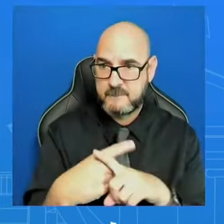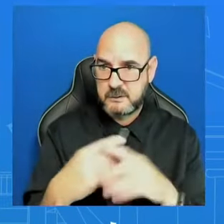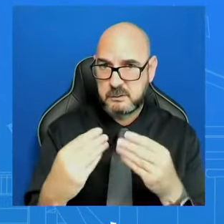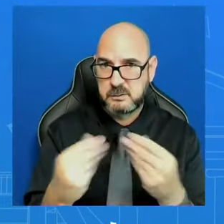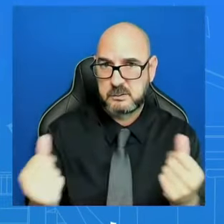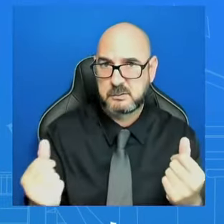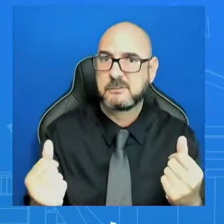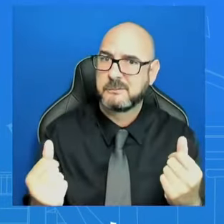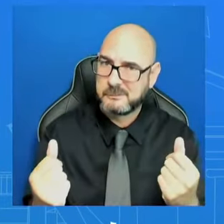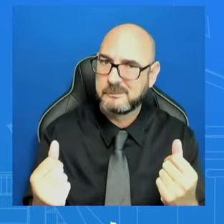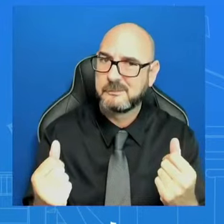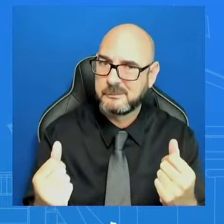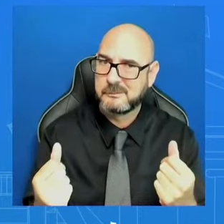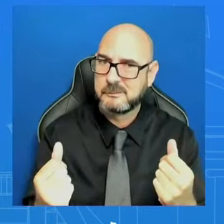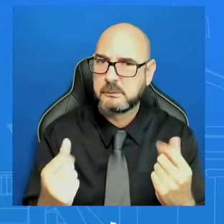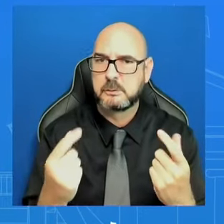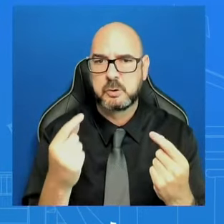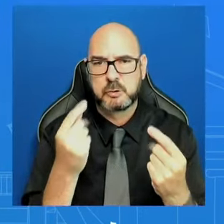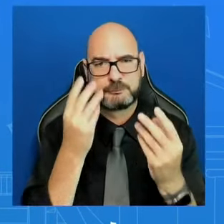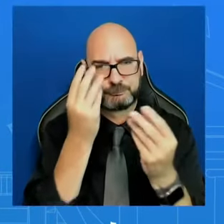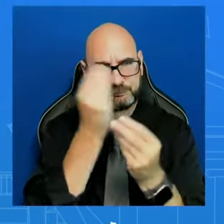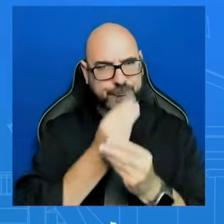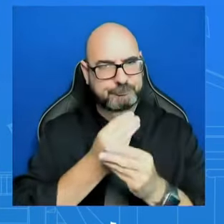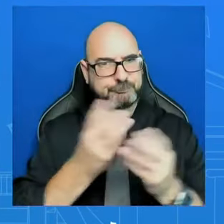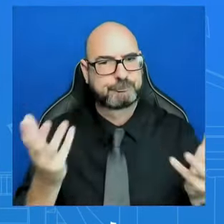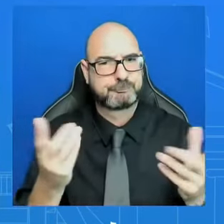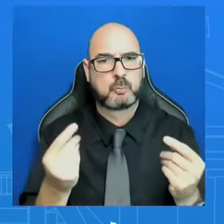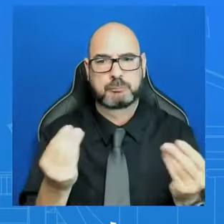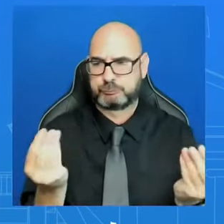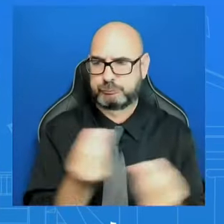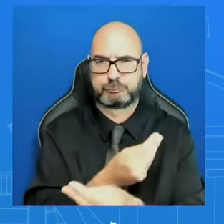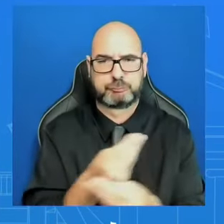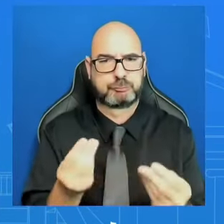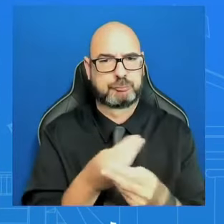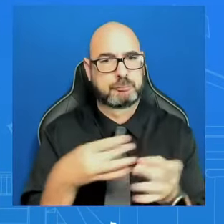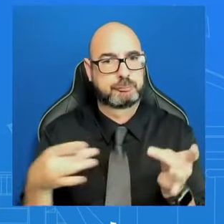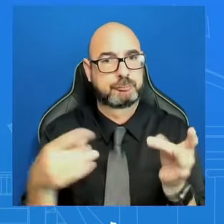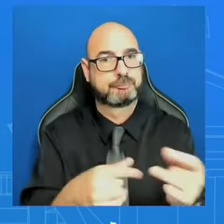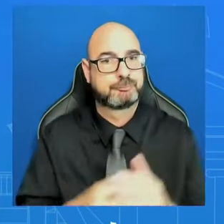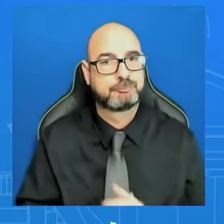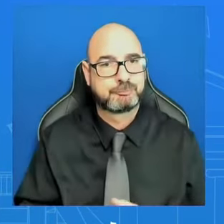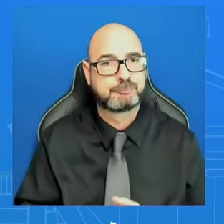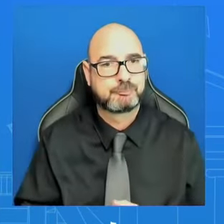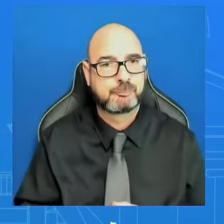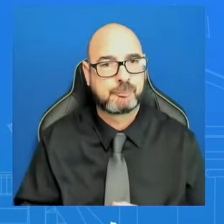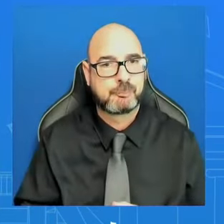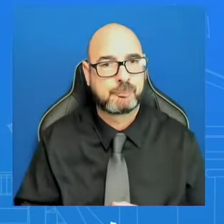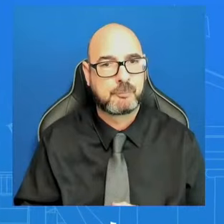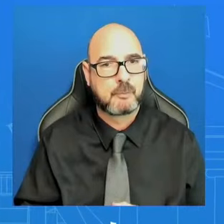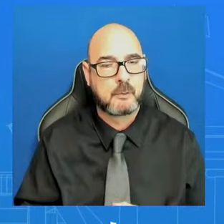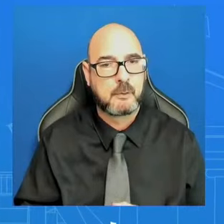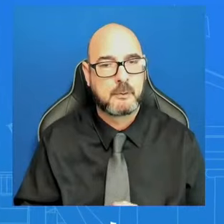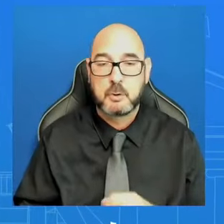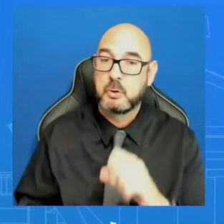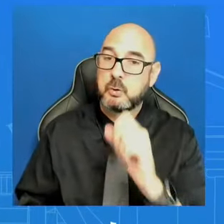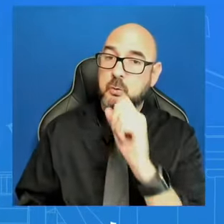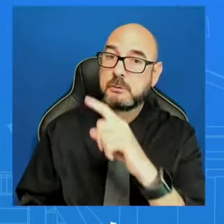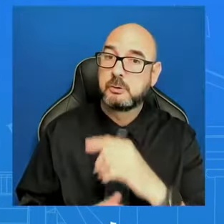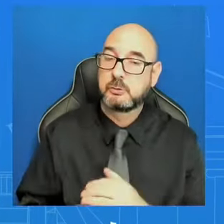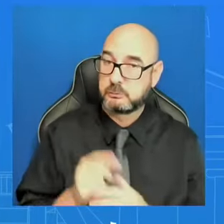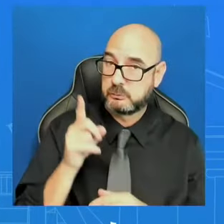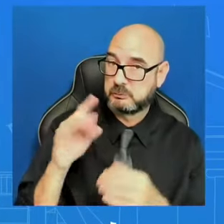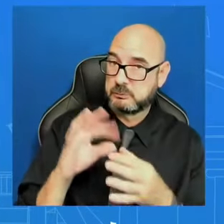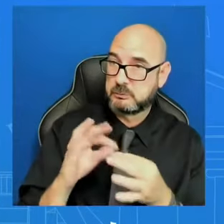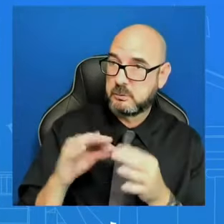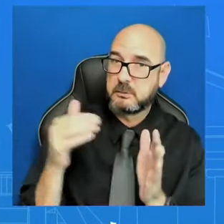flow is viable. Sure, but that's language we've heard for weeks now. You're not talking about sort of